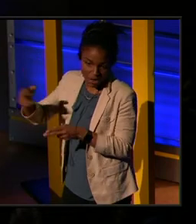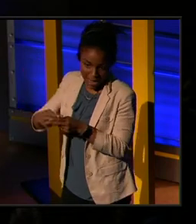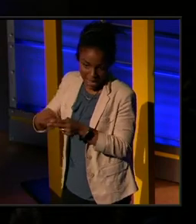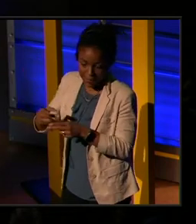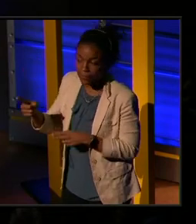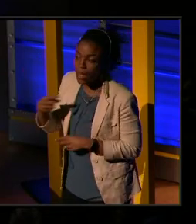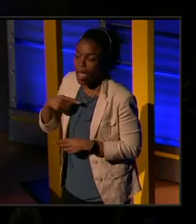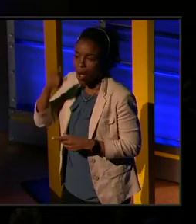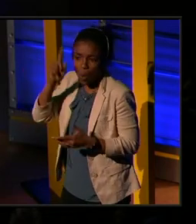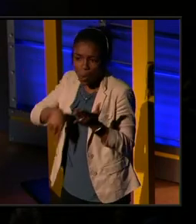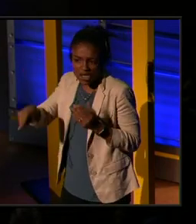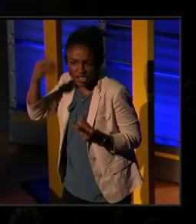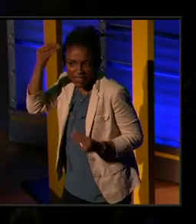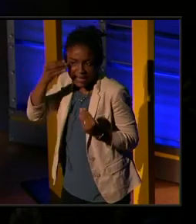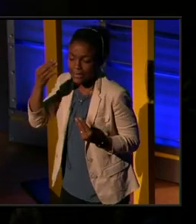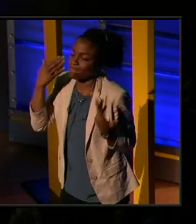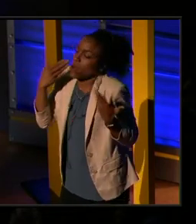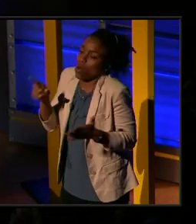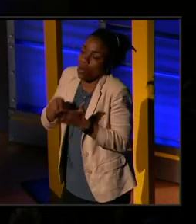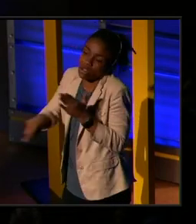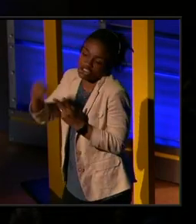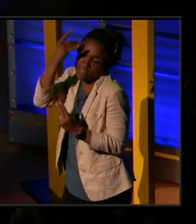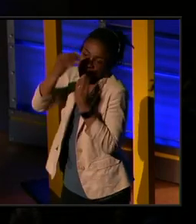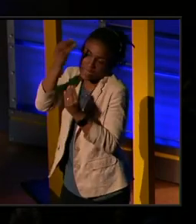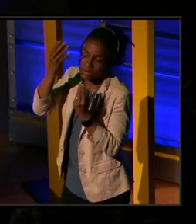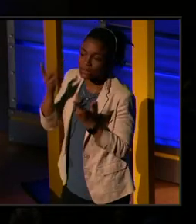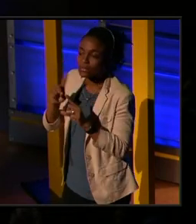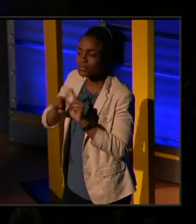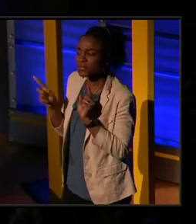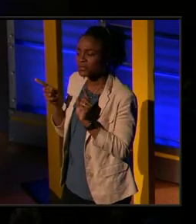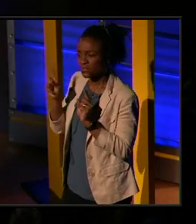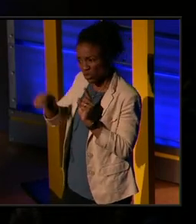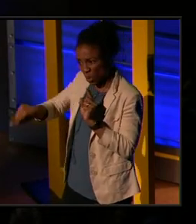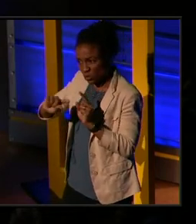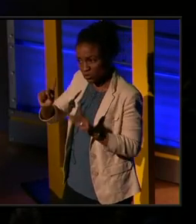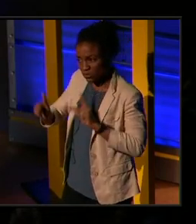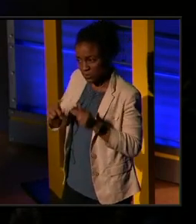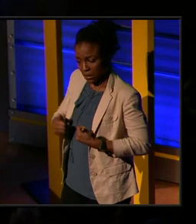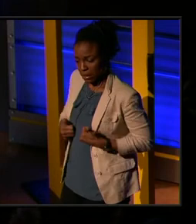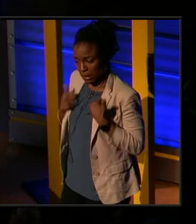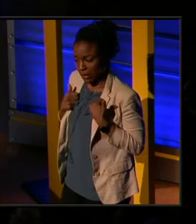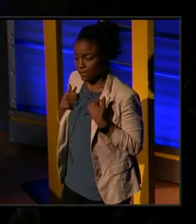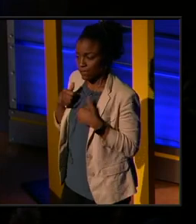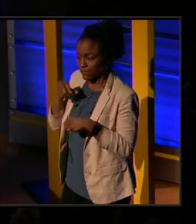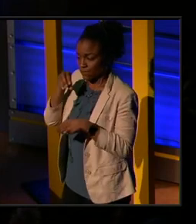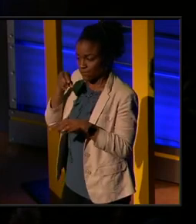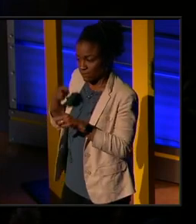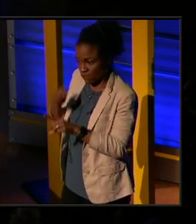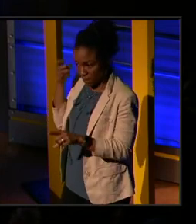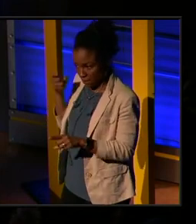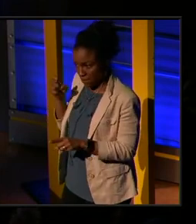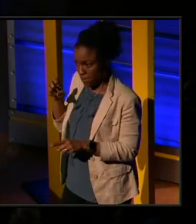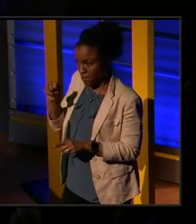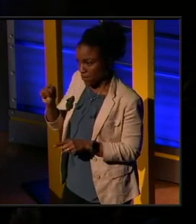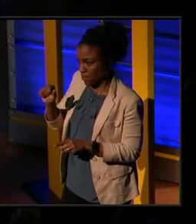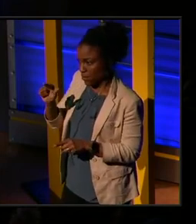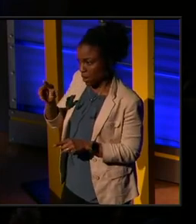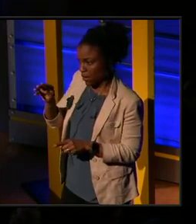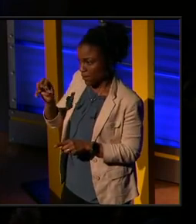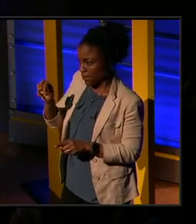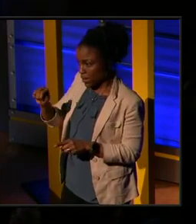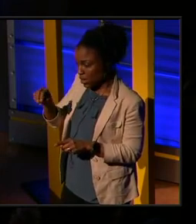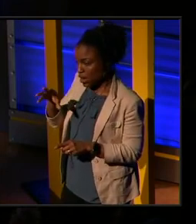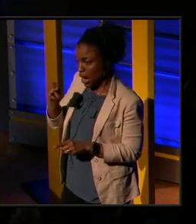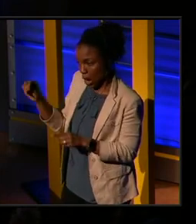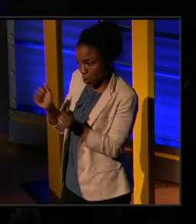I don't know what Emma's thinking. These are the people who live with and from Salmon. Yes. Yeah, so this is